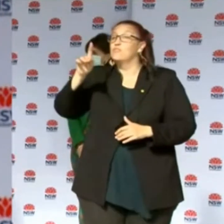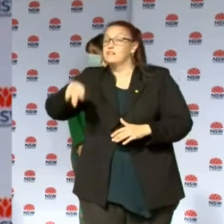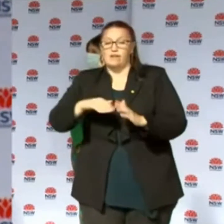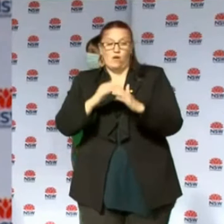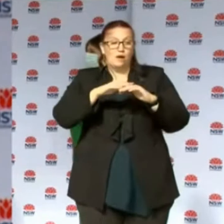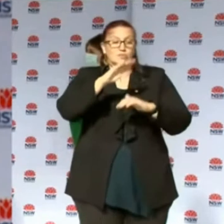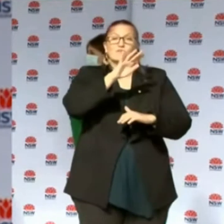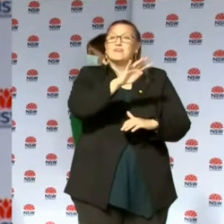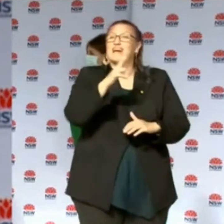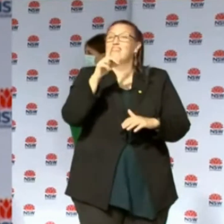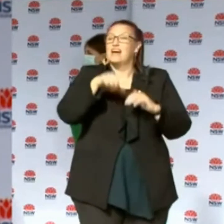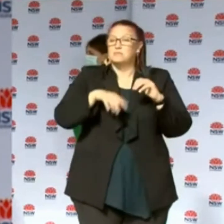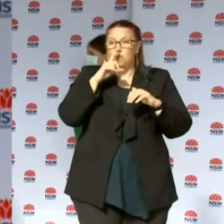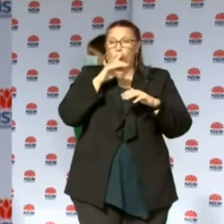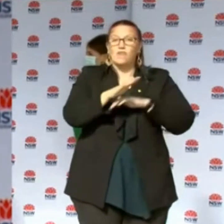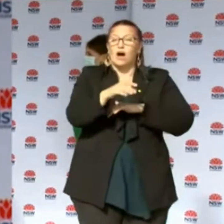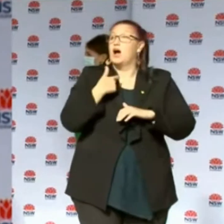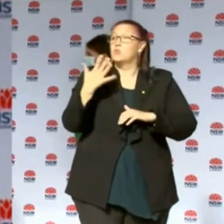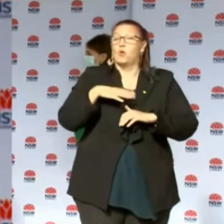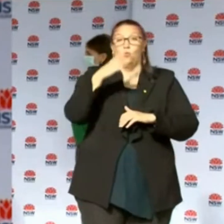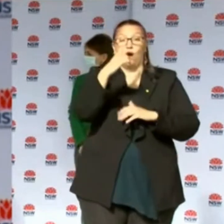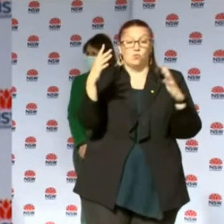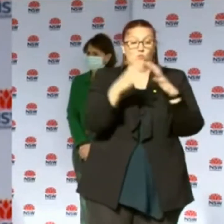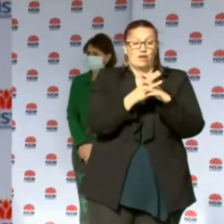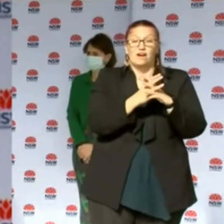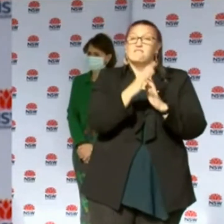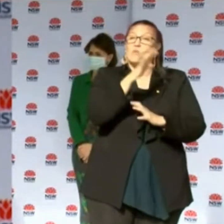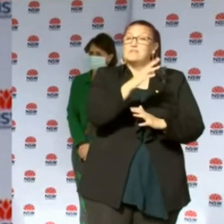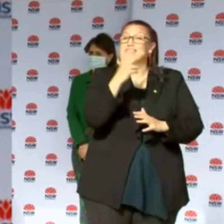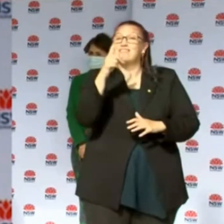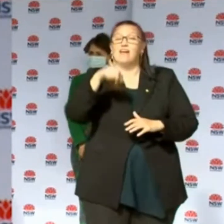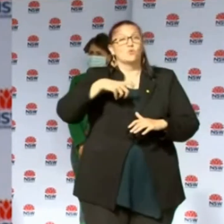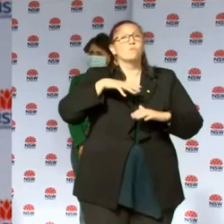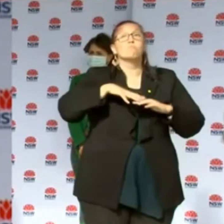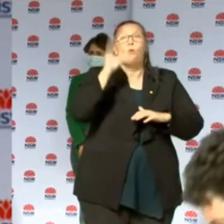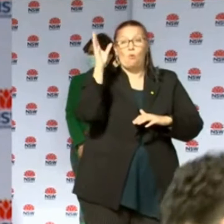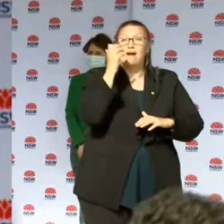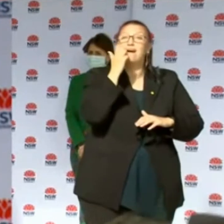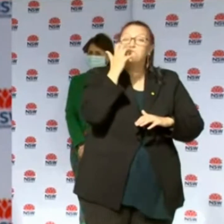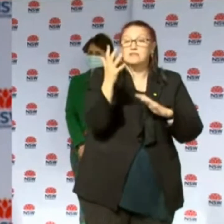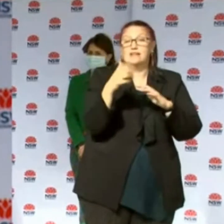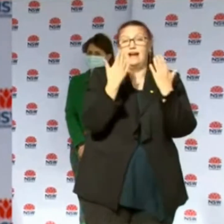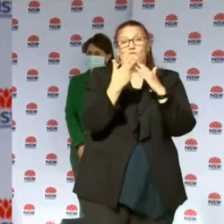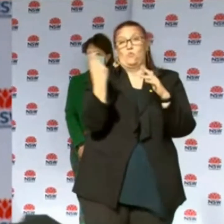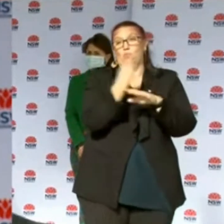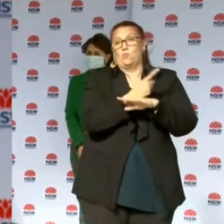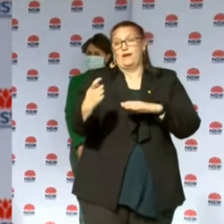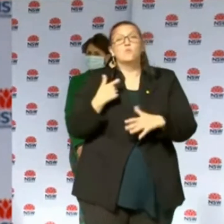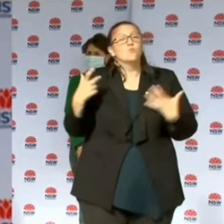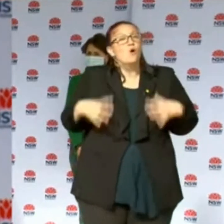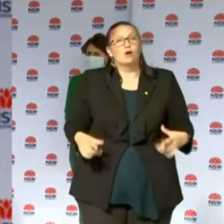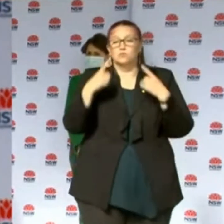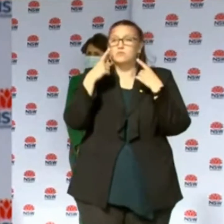like to see is for a week those testing numbers are sustained at those levels or even surpassed. So please, it is